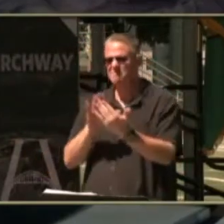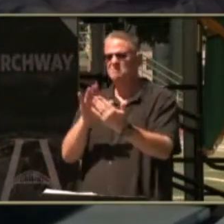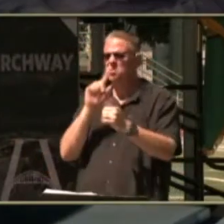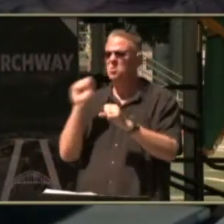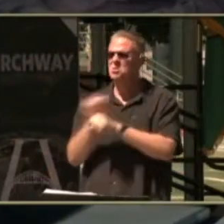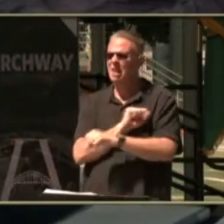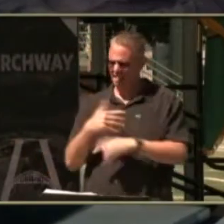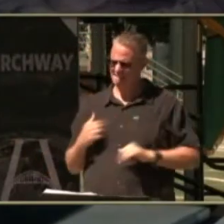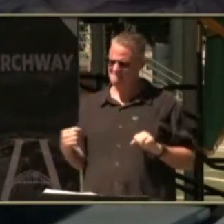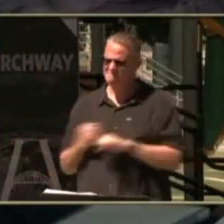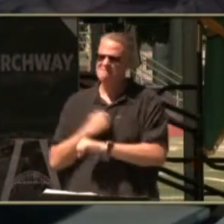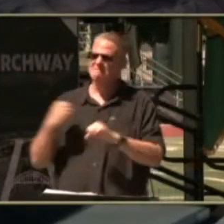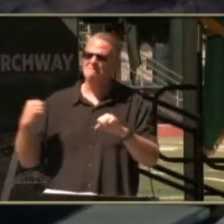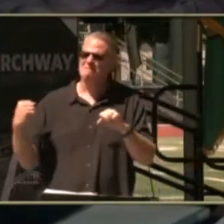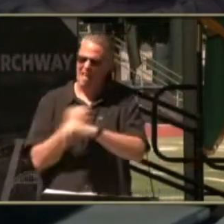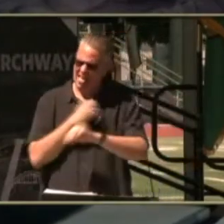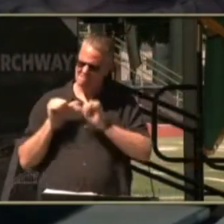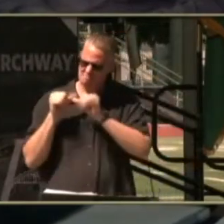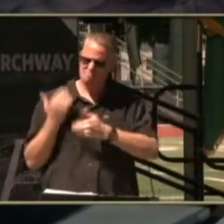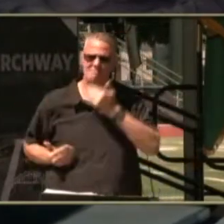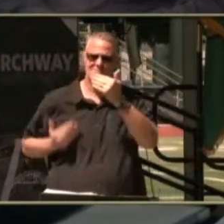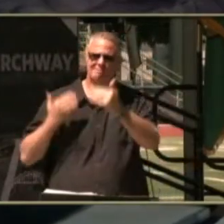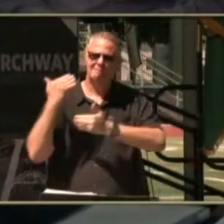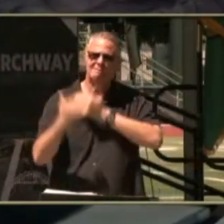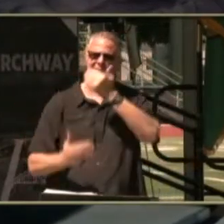A that left in me